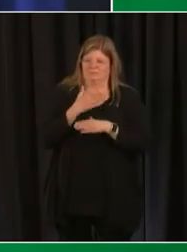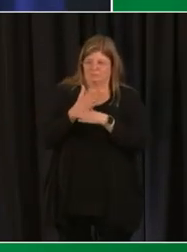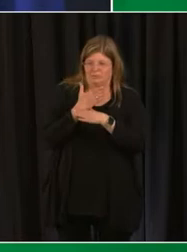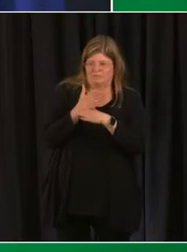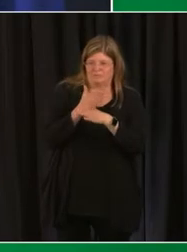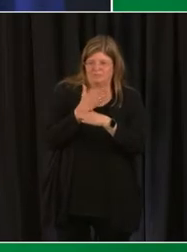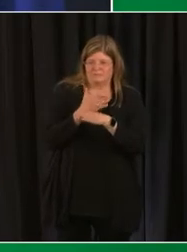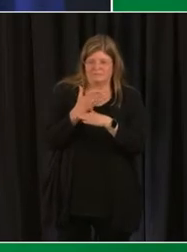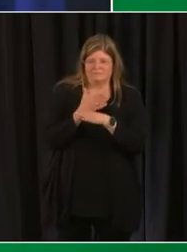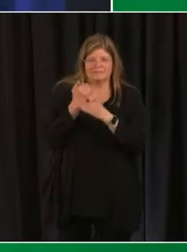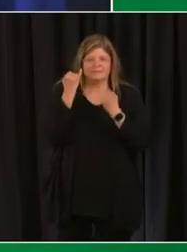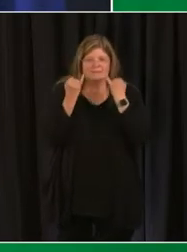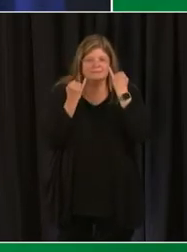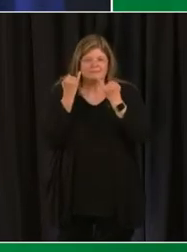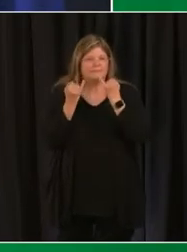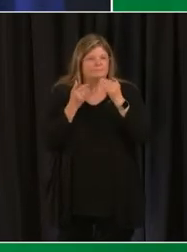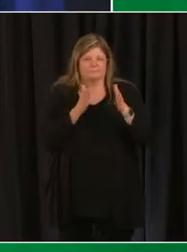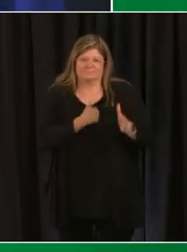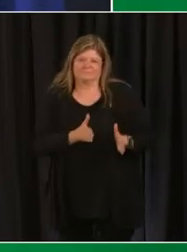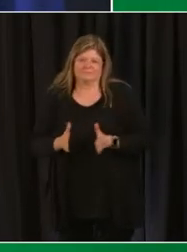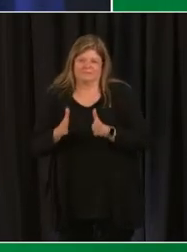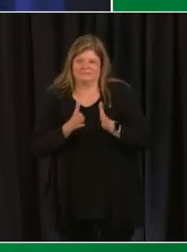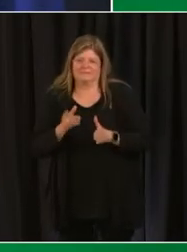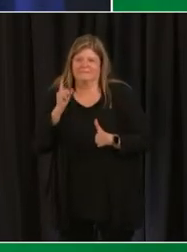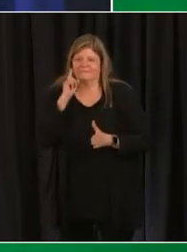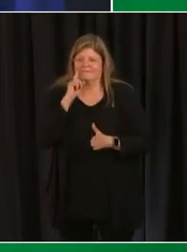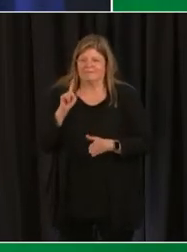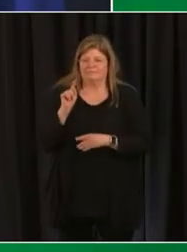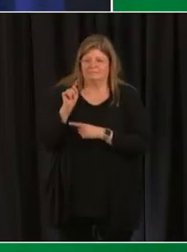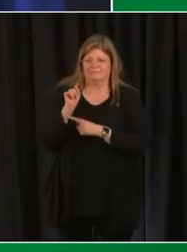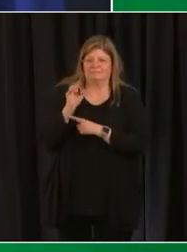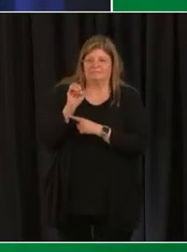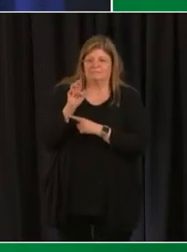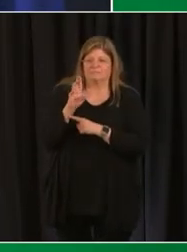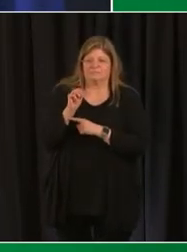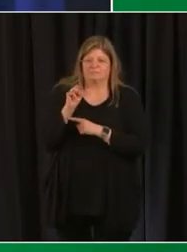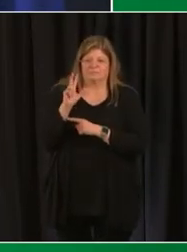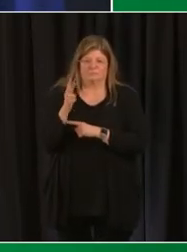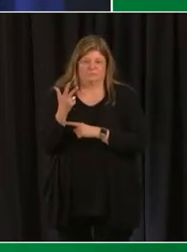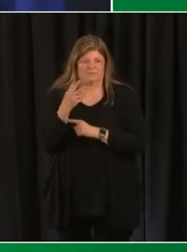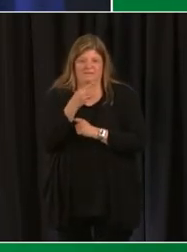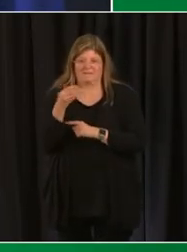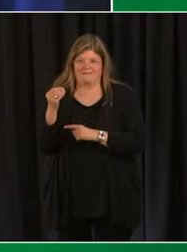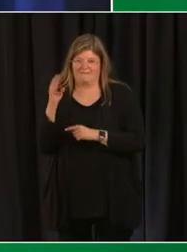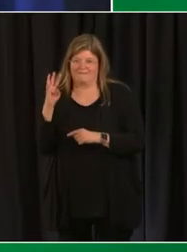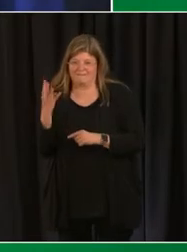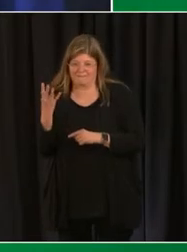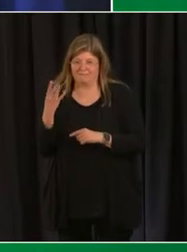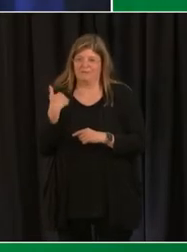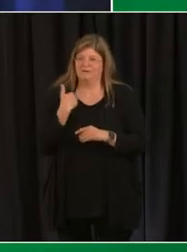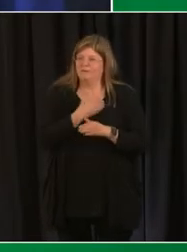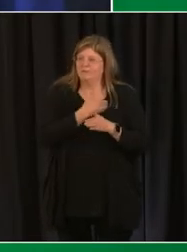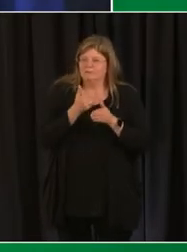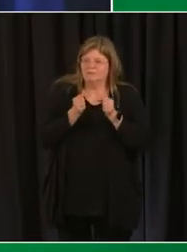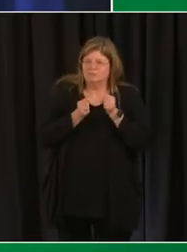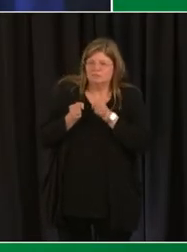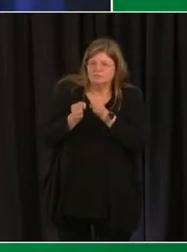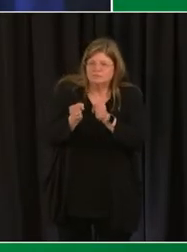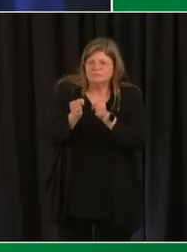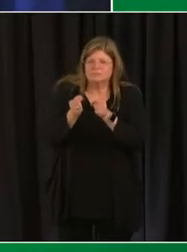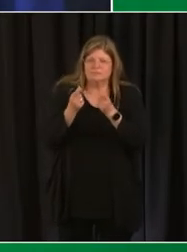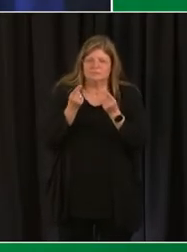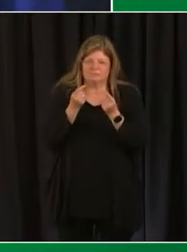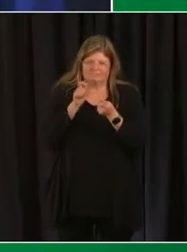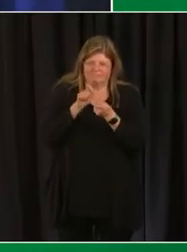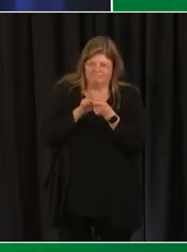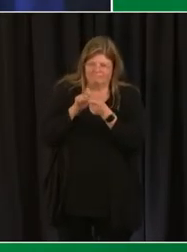our path forward for Term 3 and Term 4 and our instructional strategies specifically for this school year. It's